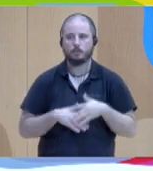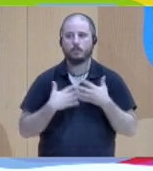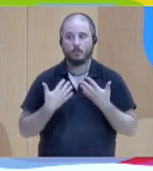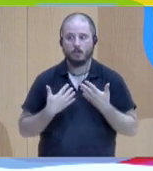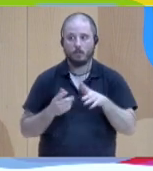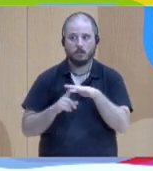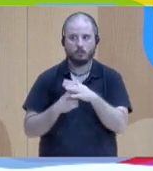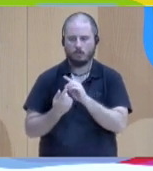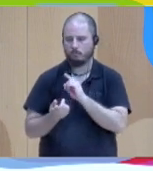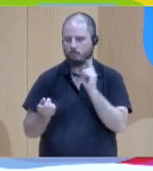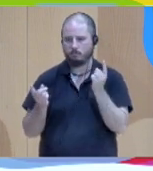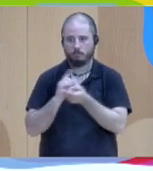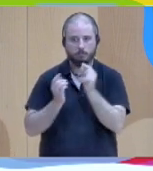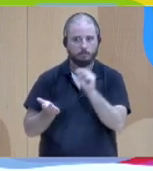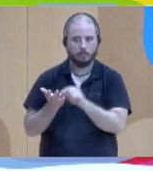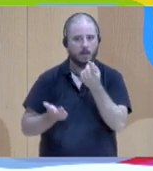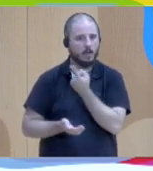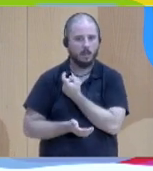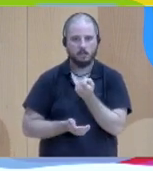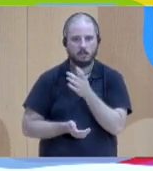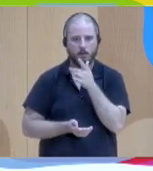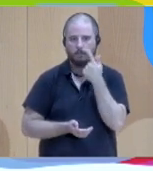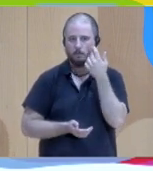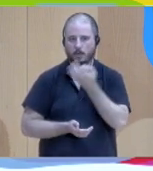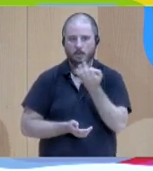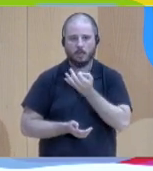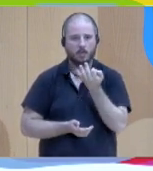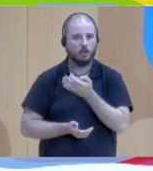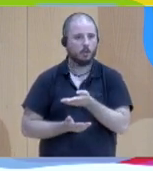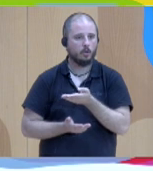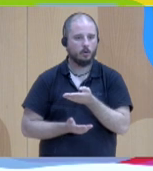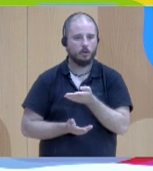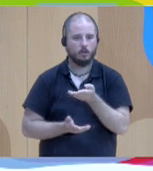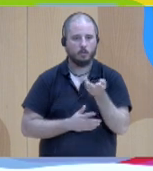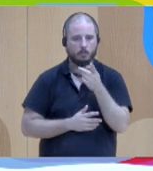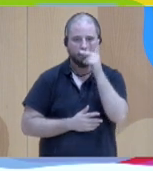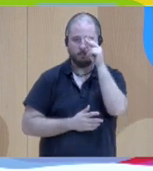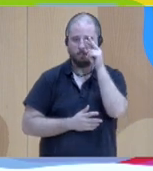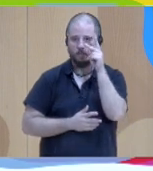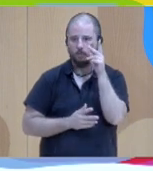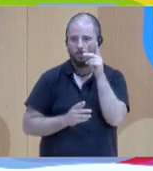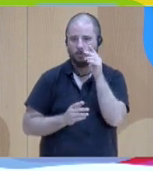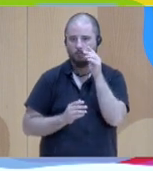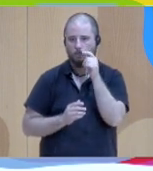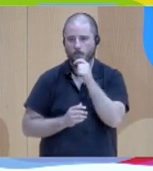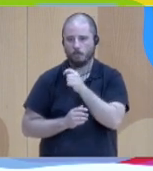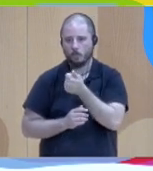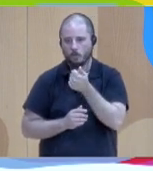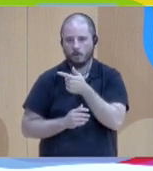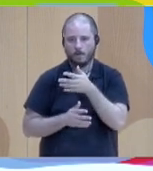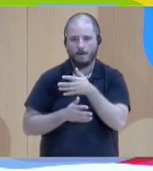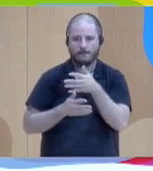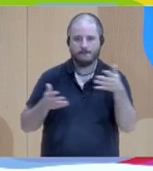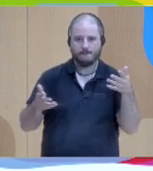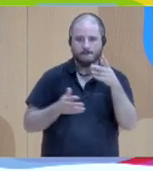these are pretty clear no worry small worry great worry and in between the gray zone